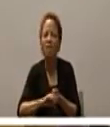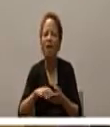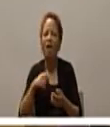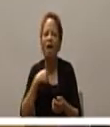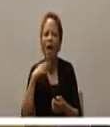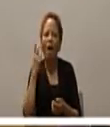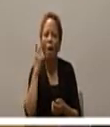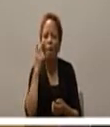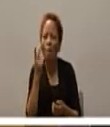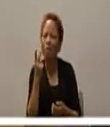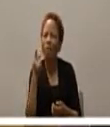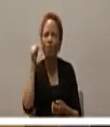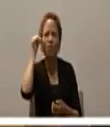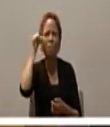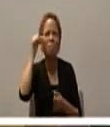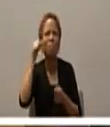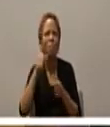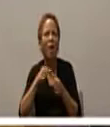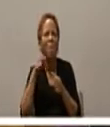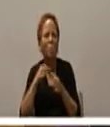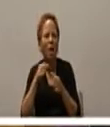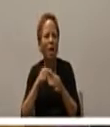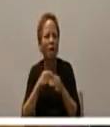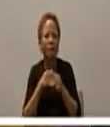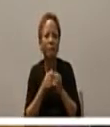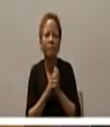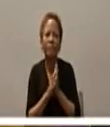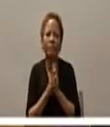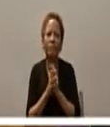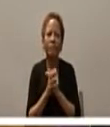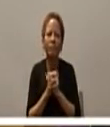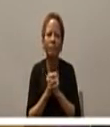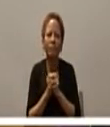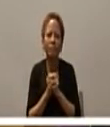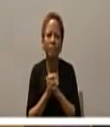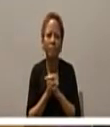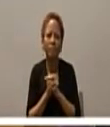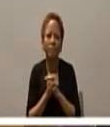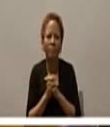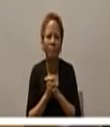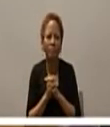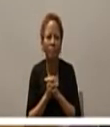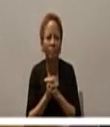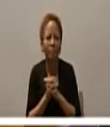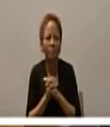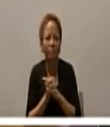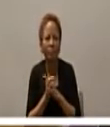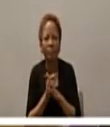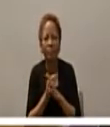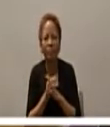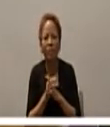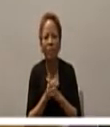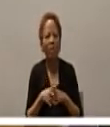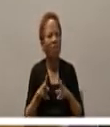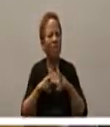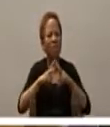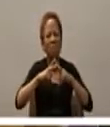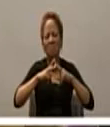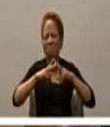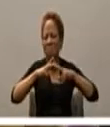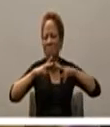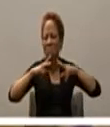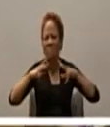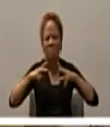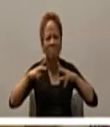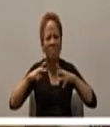that and and you know the unsung heroes and how